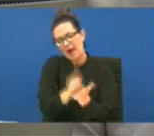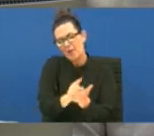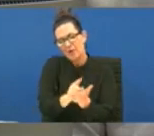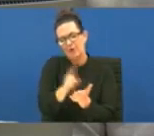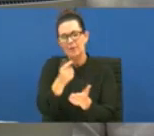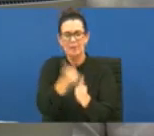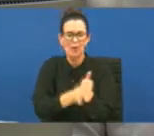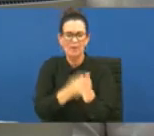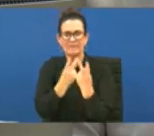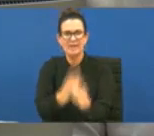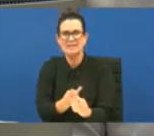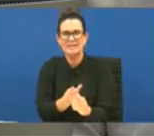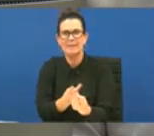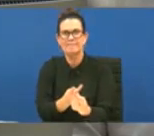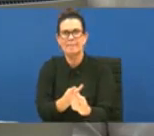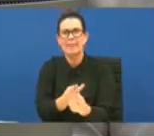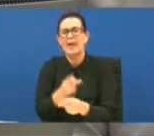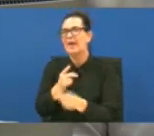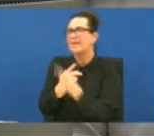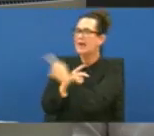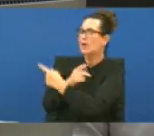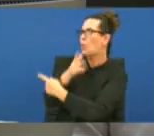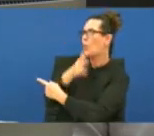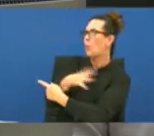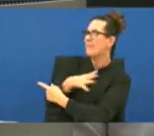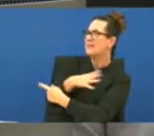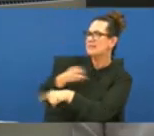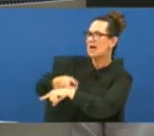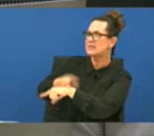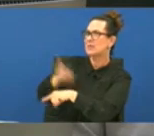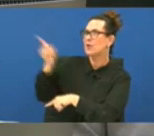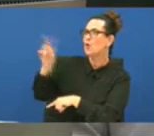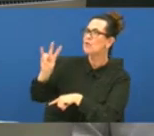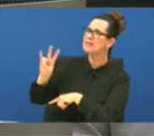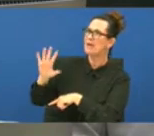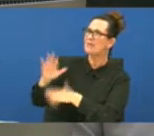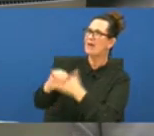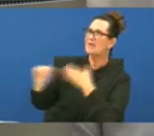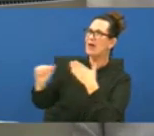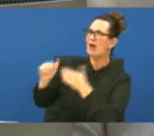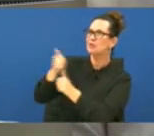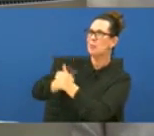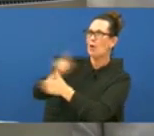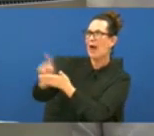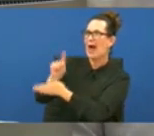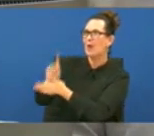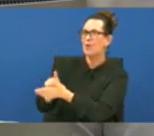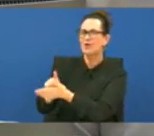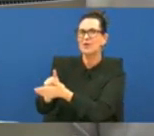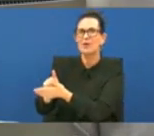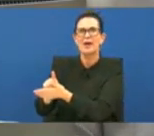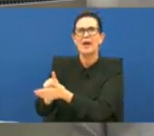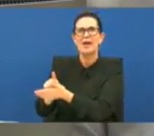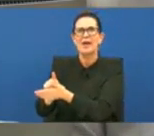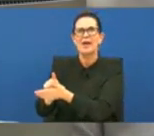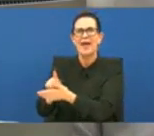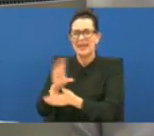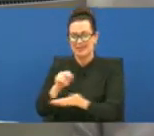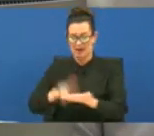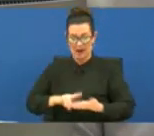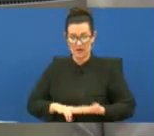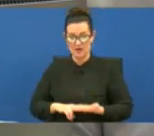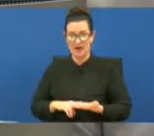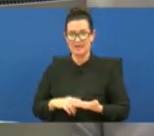visit and then they're going to say to women's i'm going to reimburse your doctors at 75 a visit and those those contracts are not shown